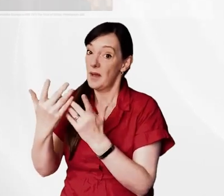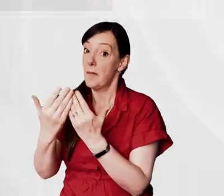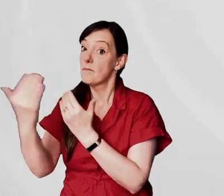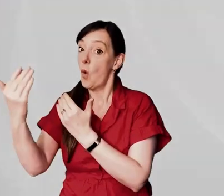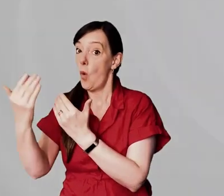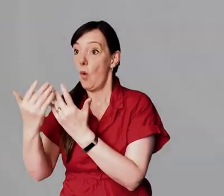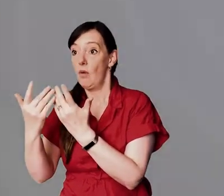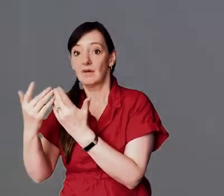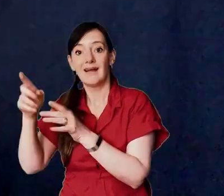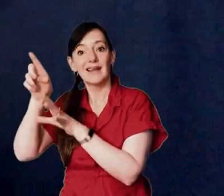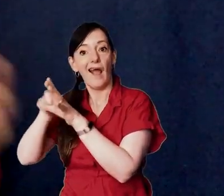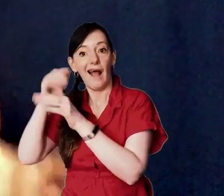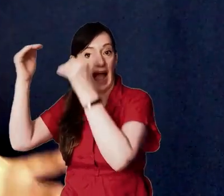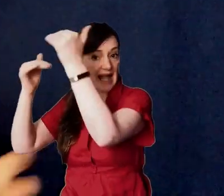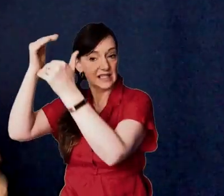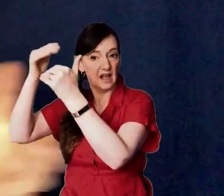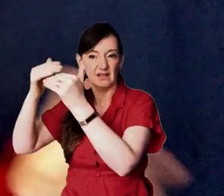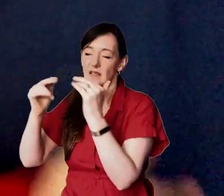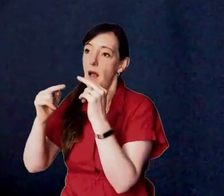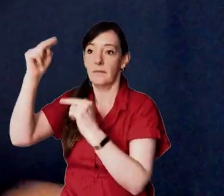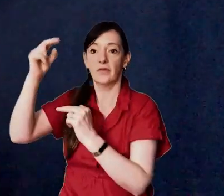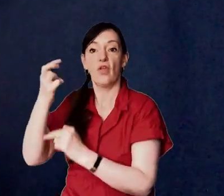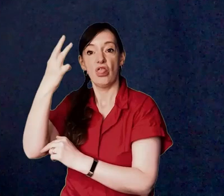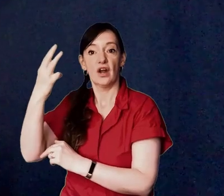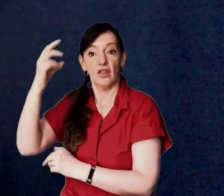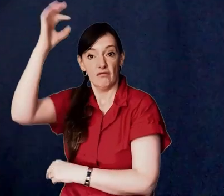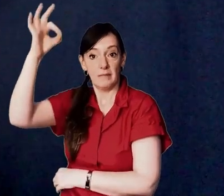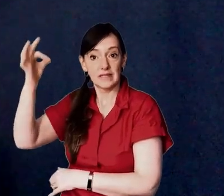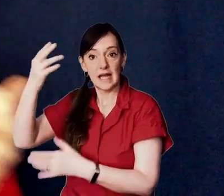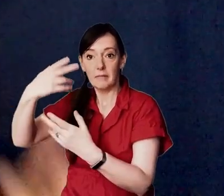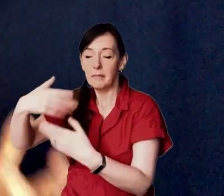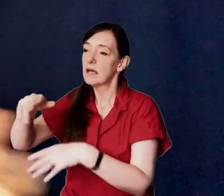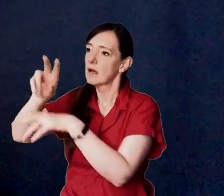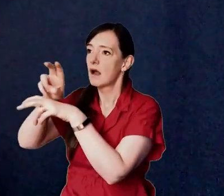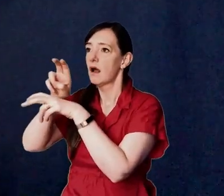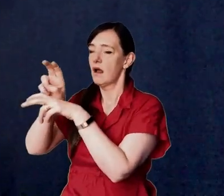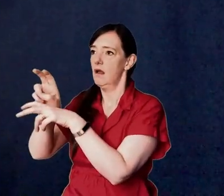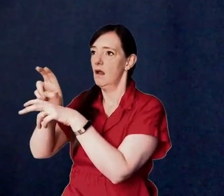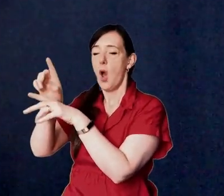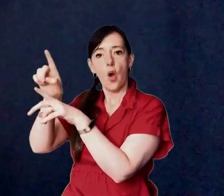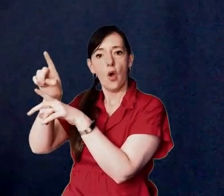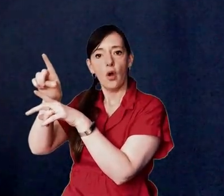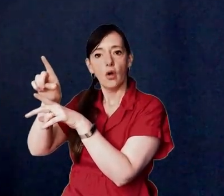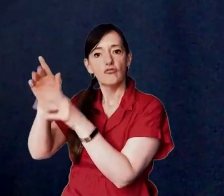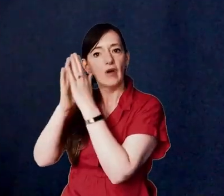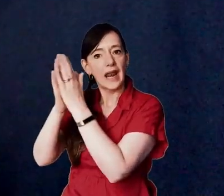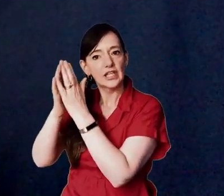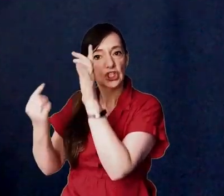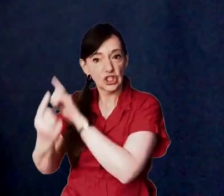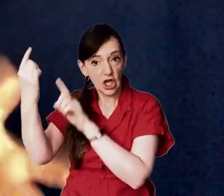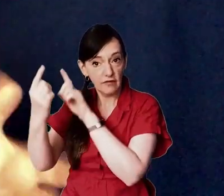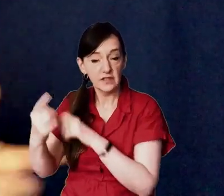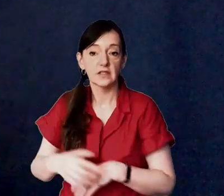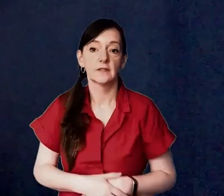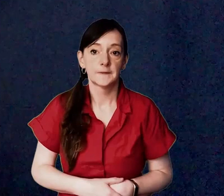three of young adults so online and offline look for ways to make connections with people and so opportunities